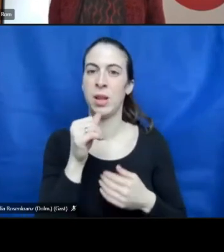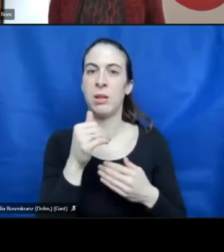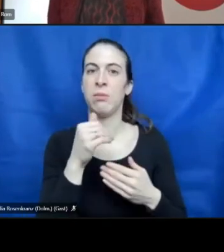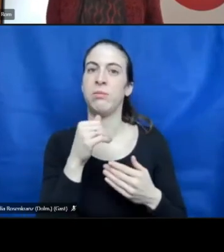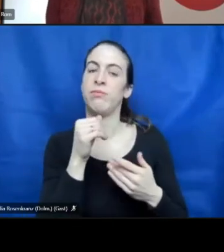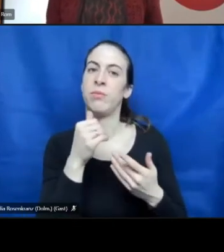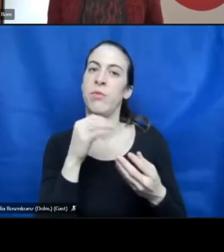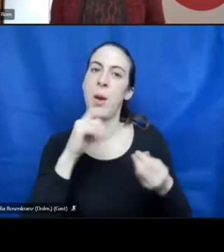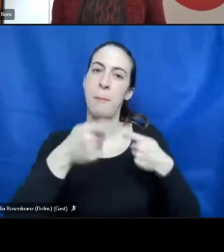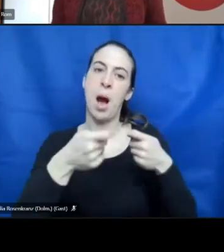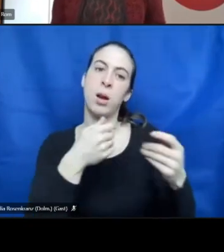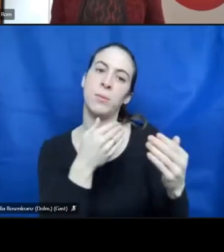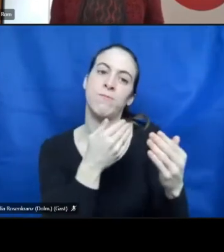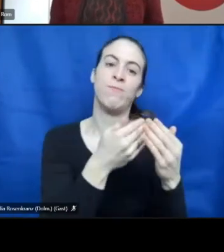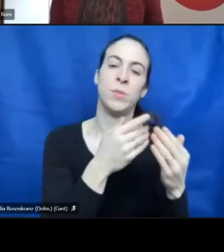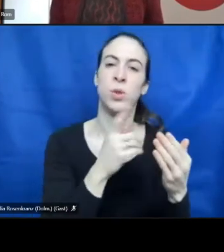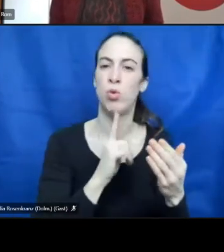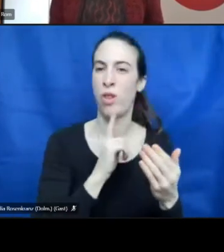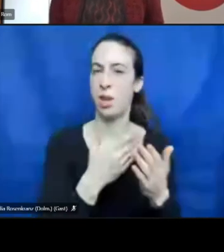thank you very much for this.